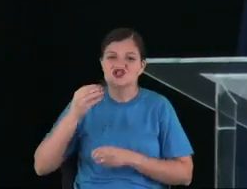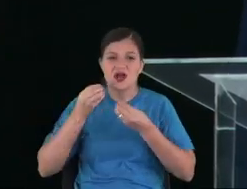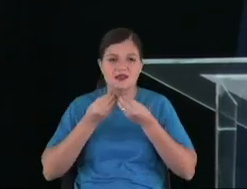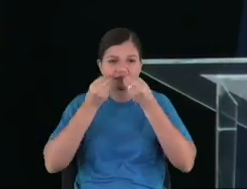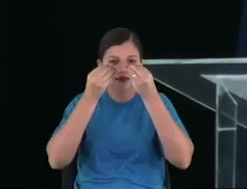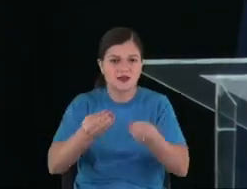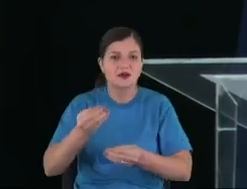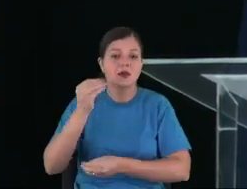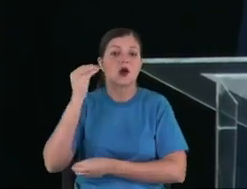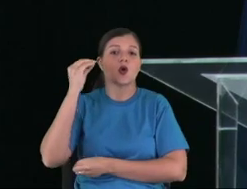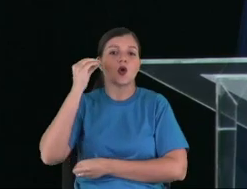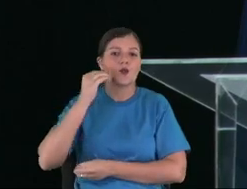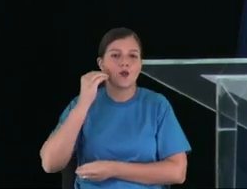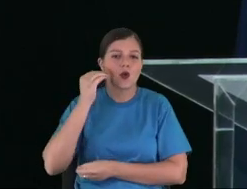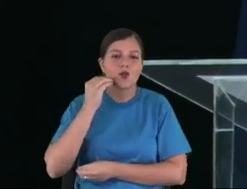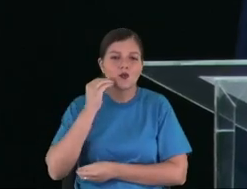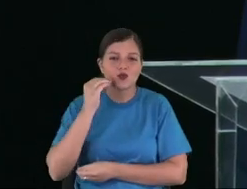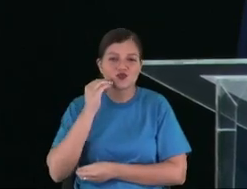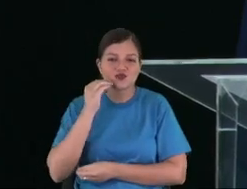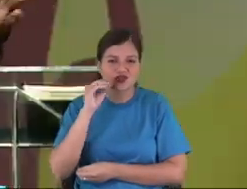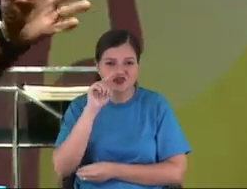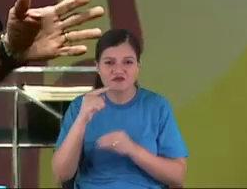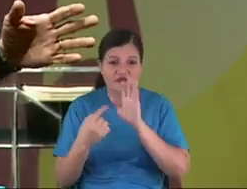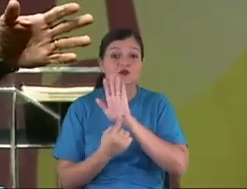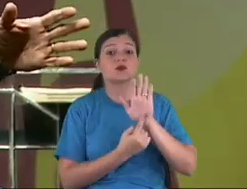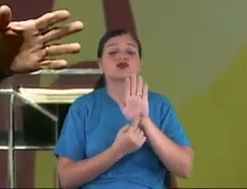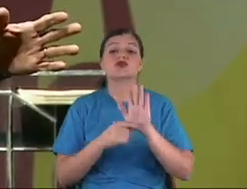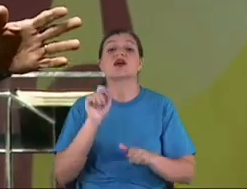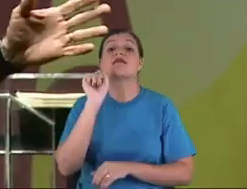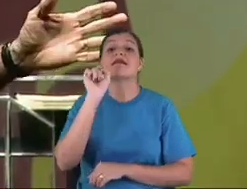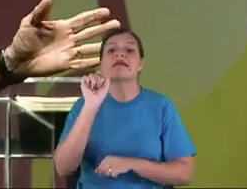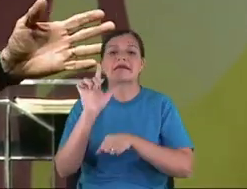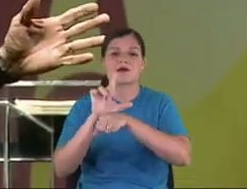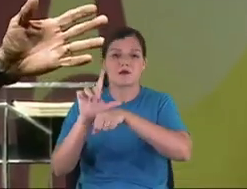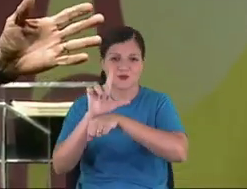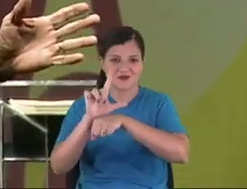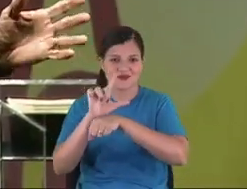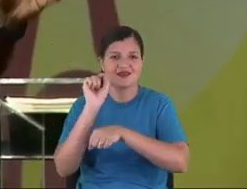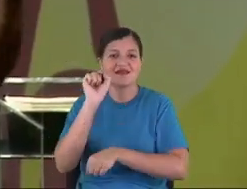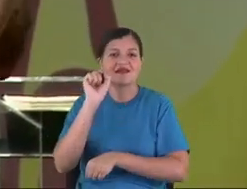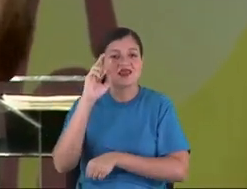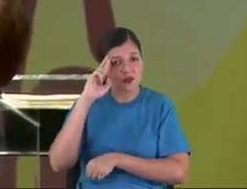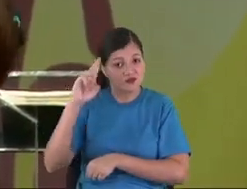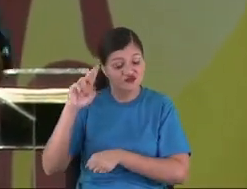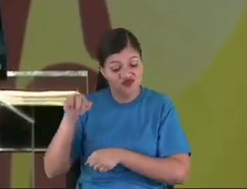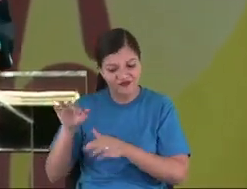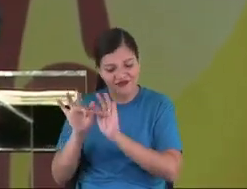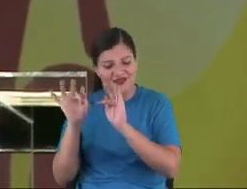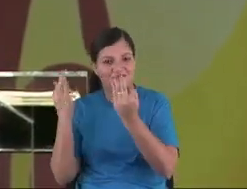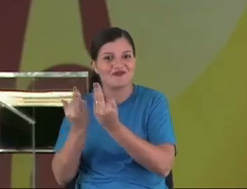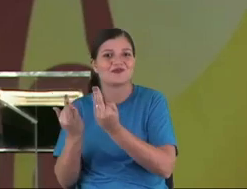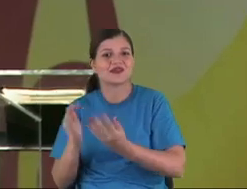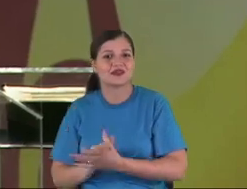God has given you opportunity to show you who you is the boss, who's the leader.